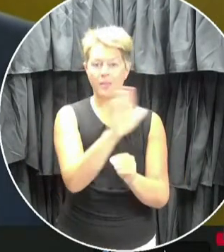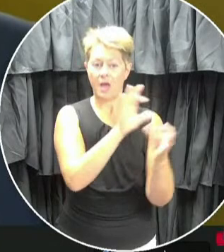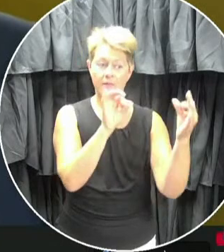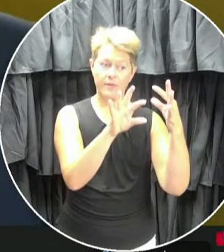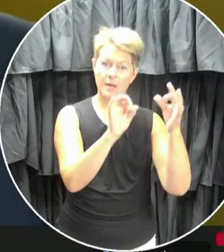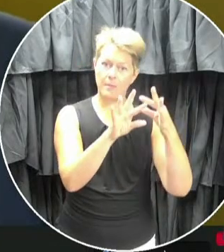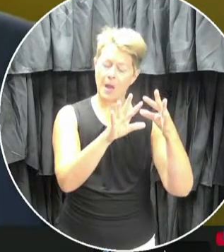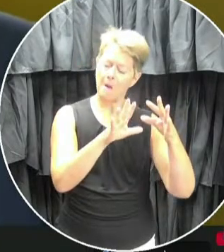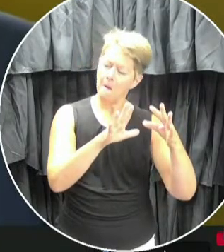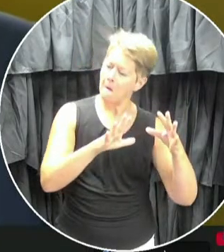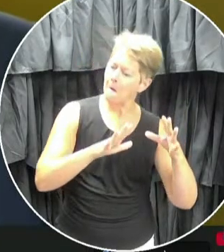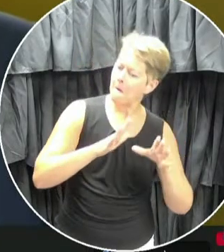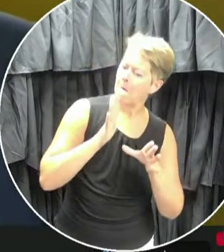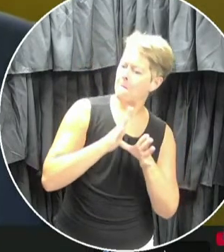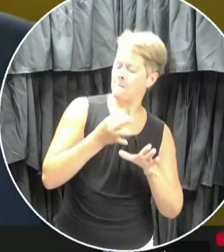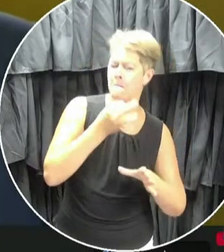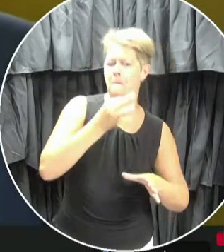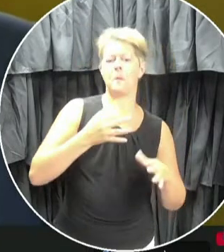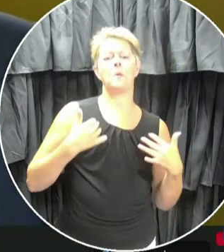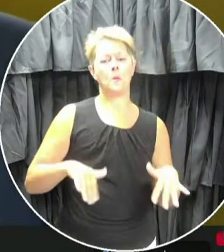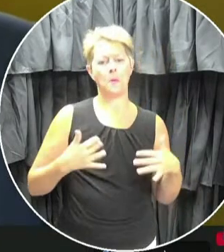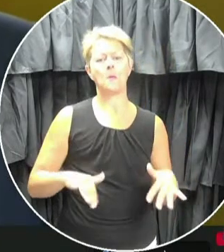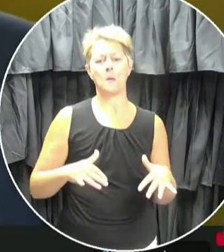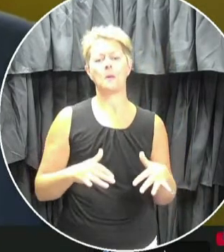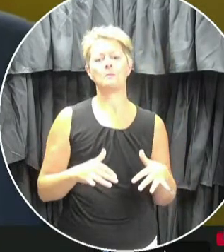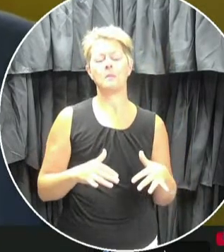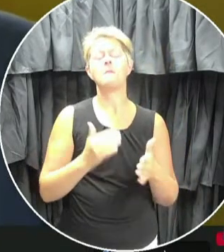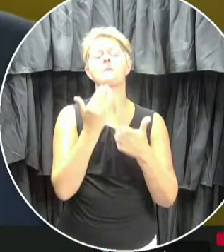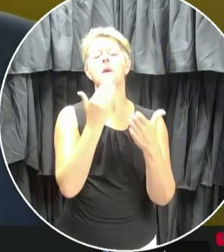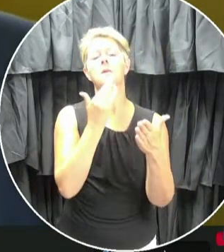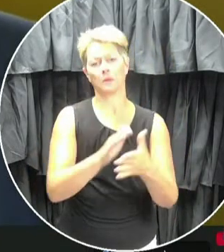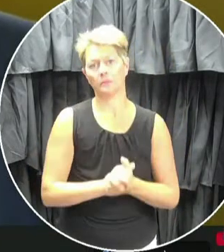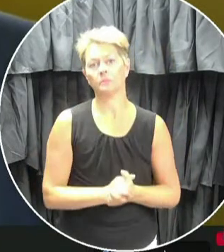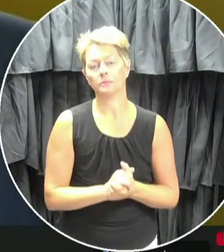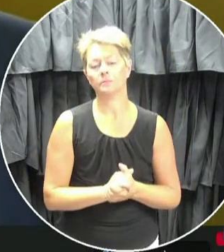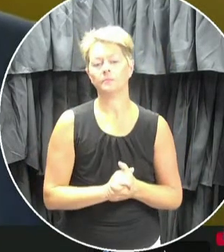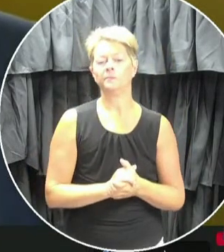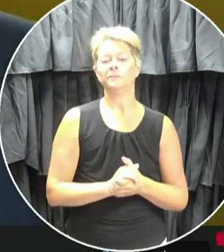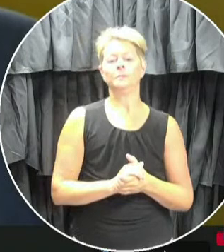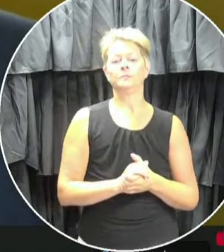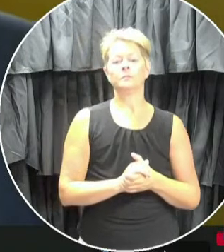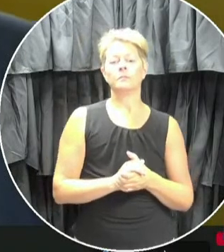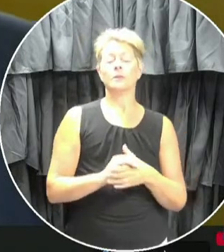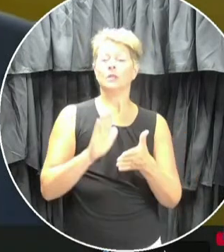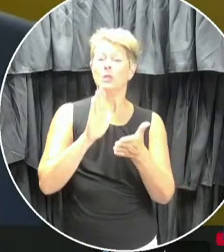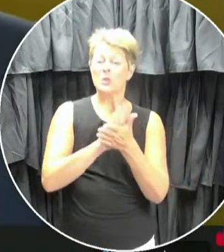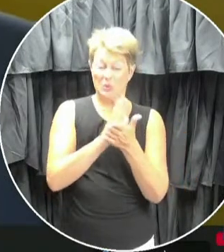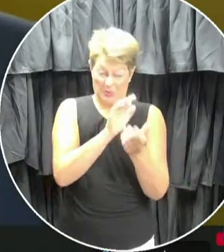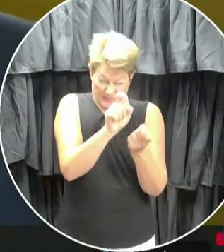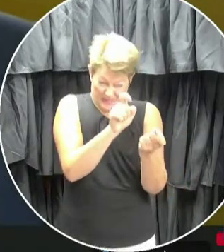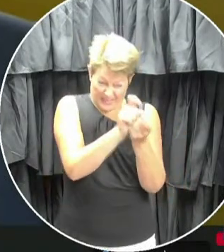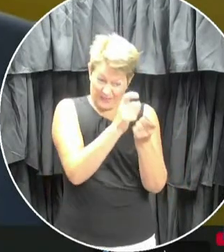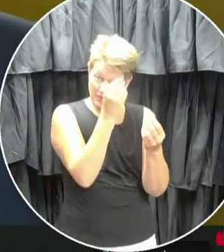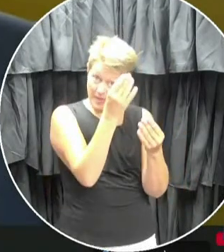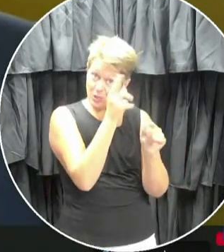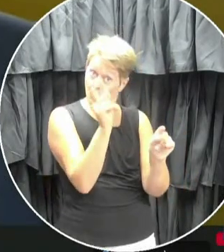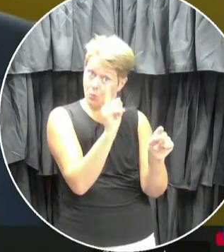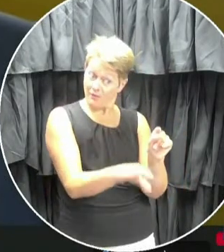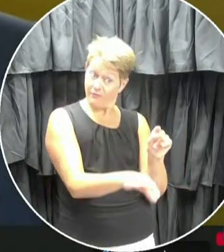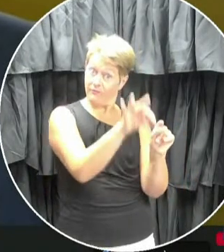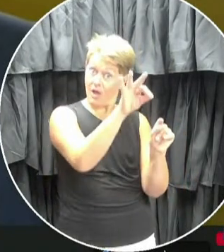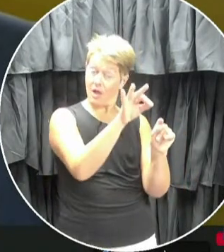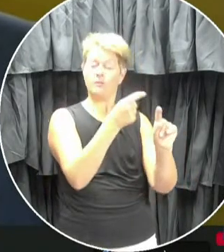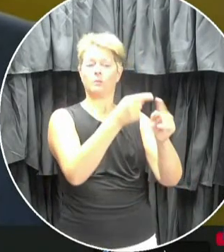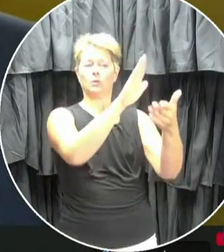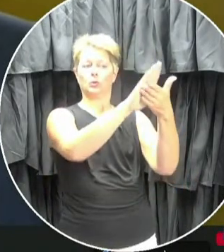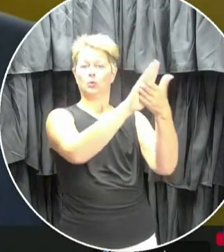in our plan and in our continued planning moving forward. Meanwhile, school specific information will be provided to families from their school